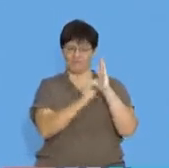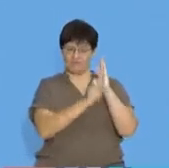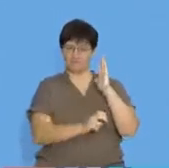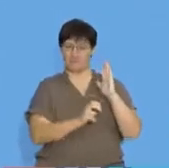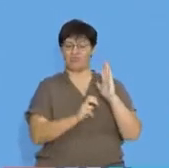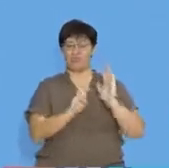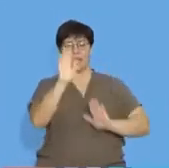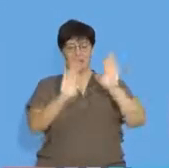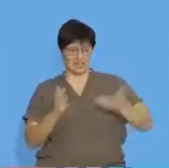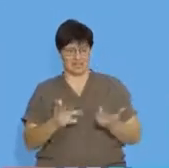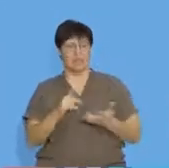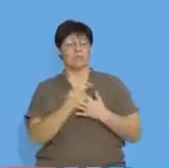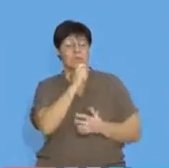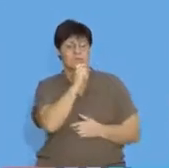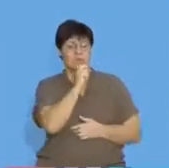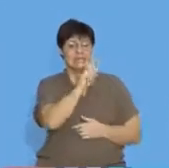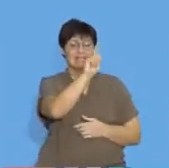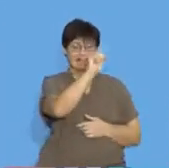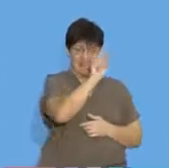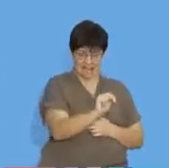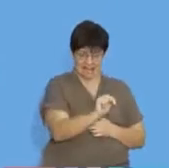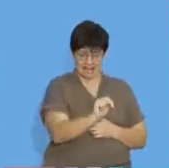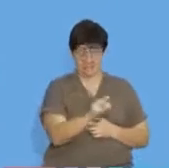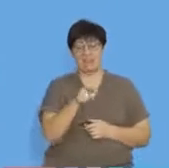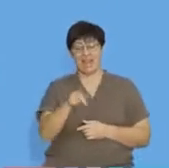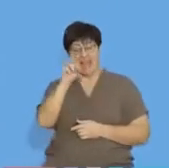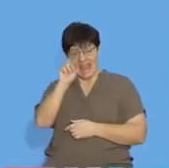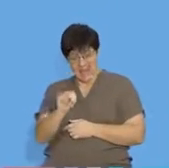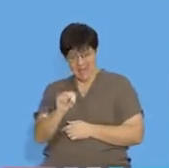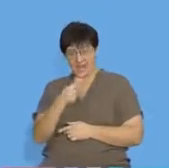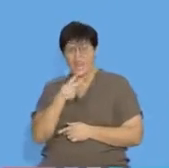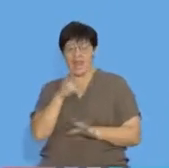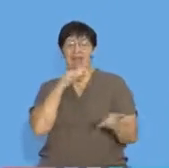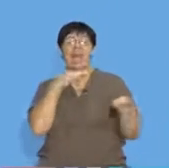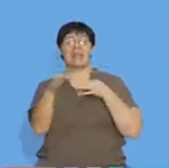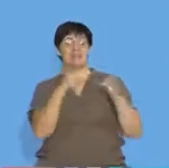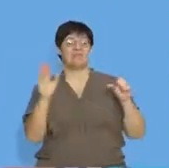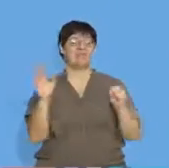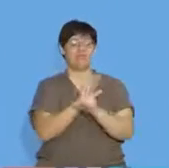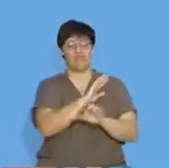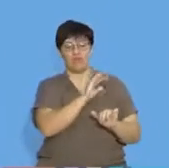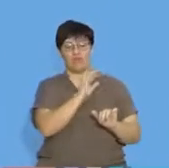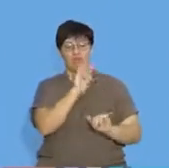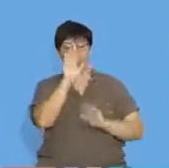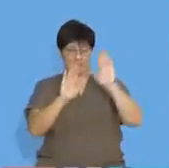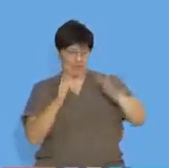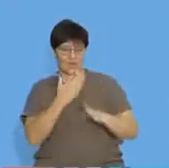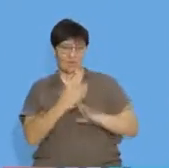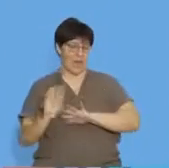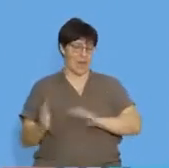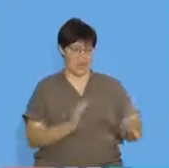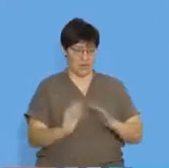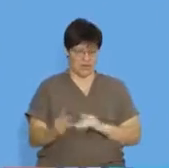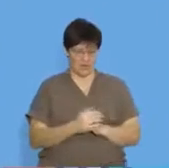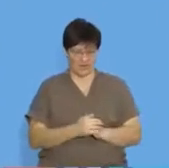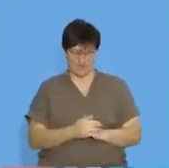our pattern using T, n, and n that can help me describe the whole pattern and how it works. But